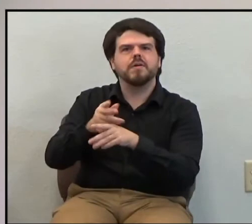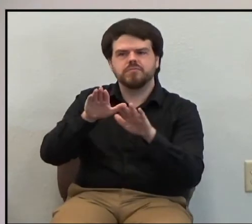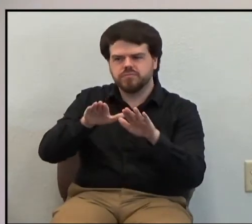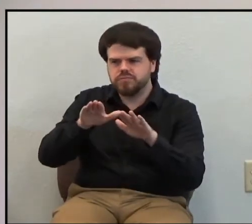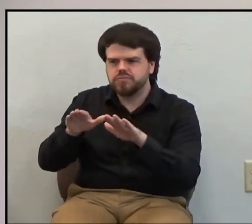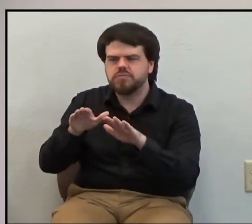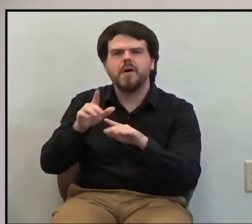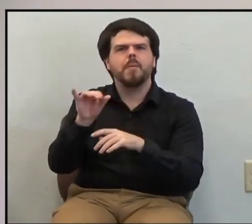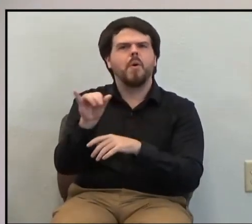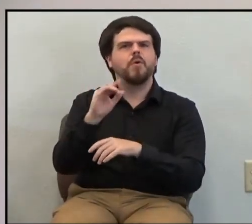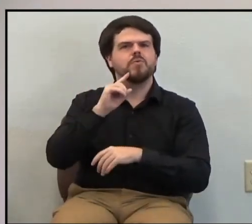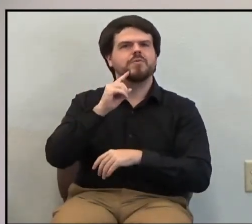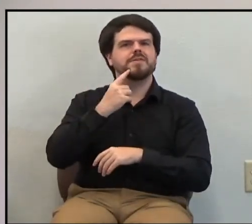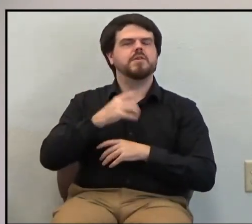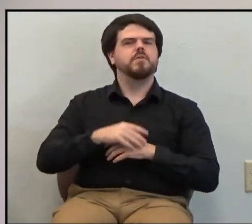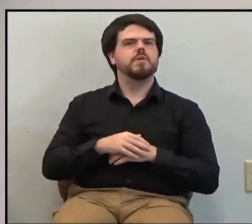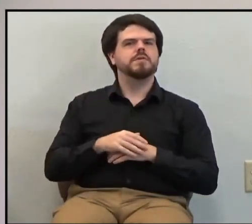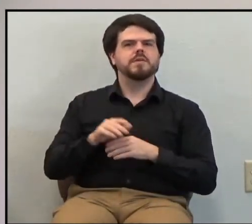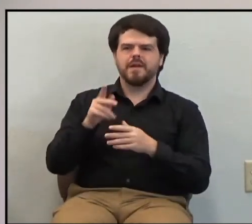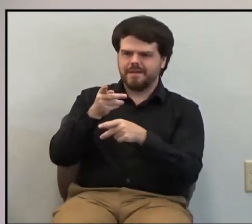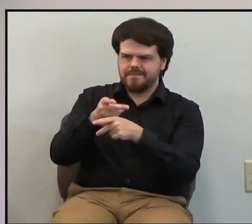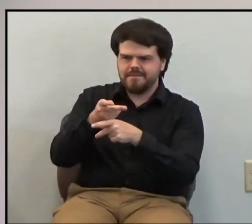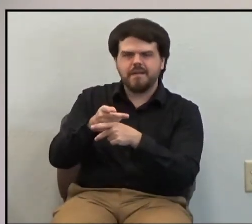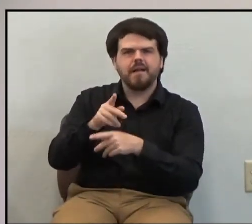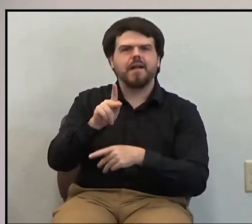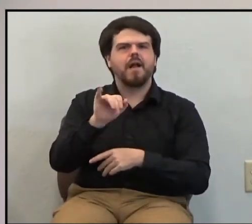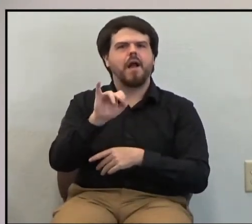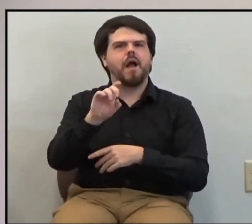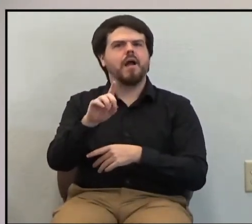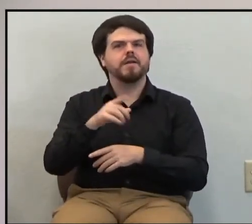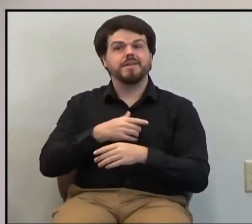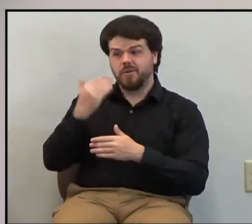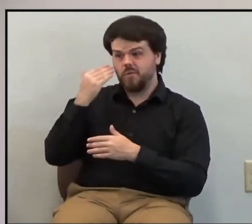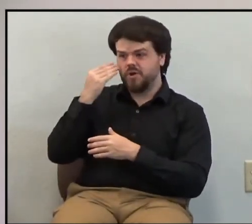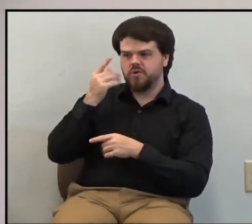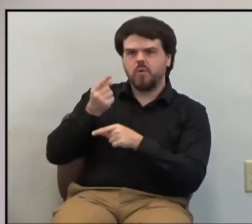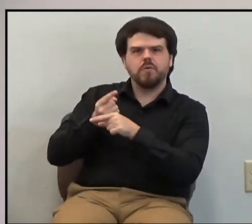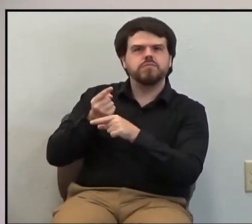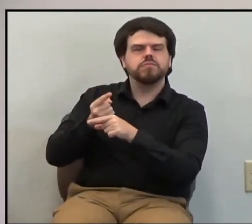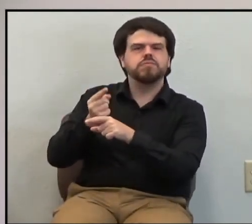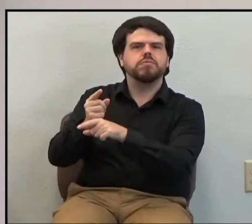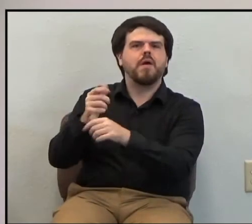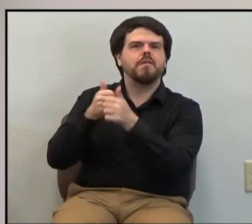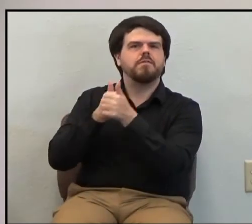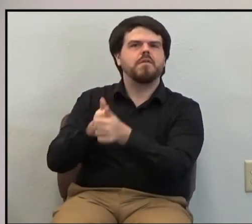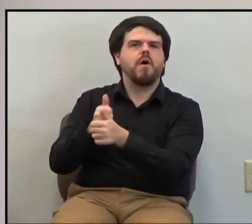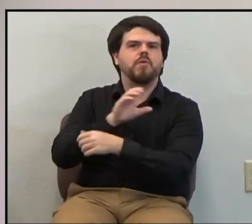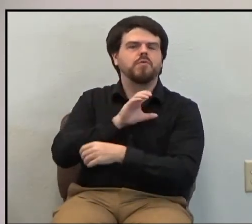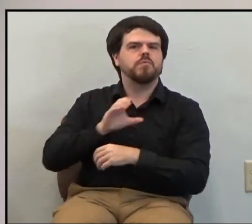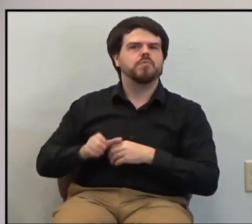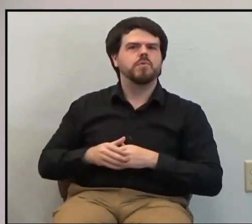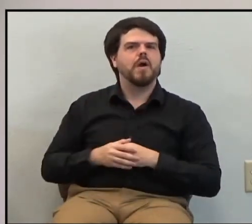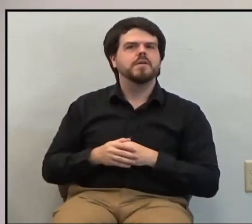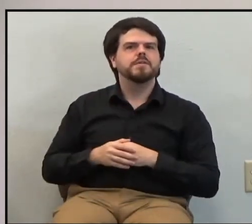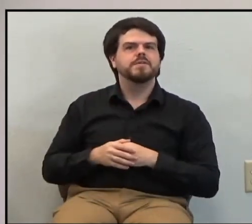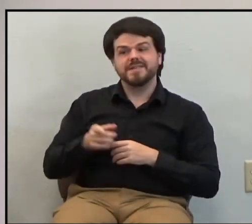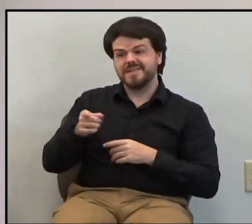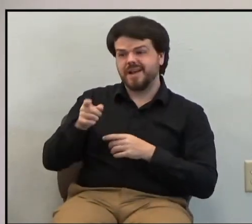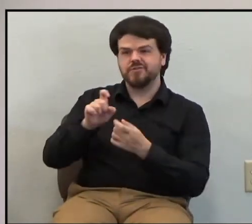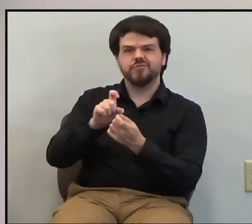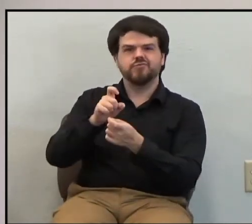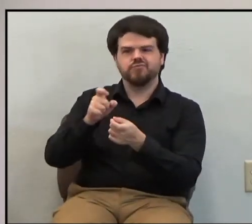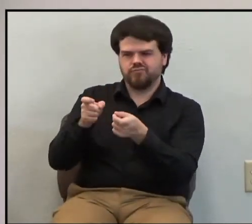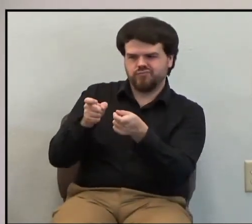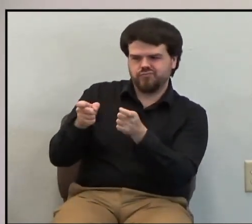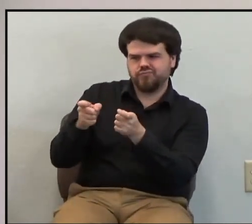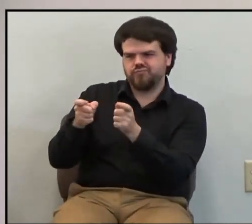serious, that he would take his vows to the Lord seriously, and he would work with this church to get them straightened out, to